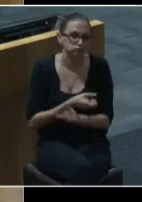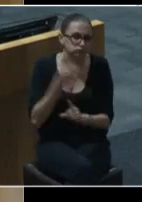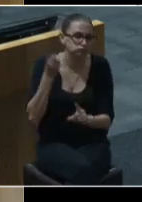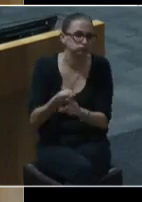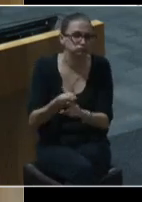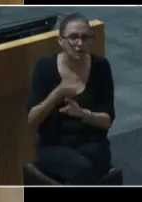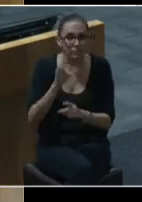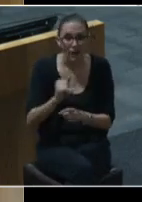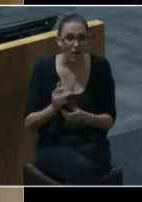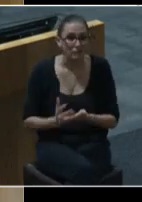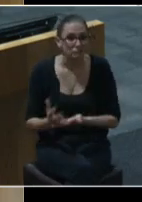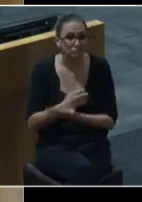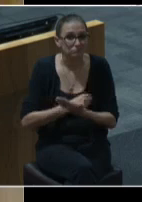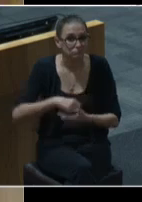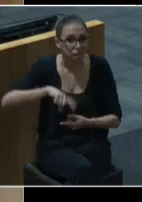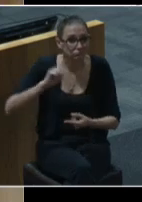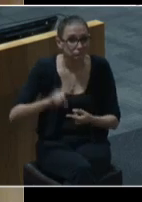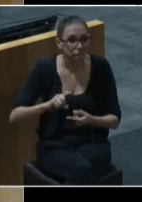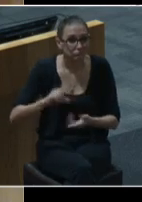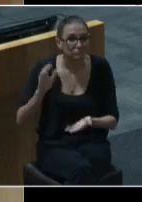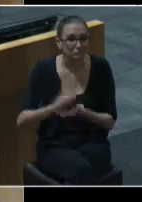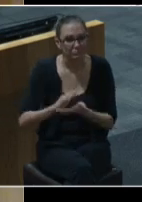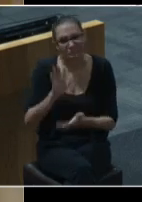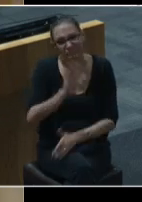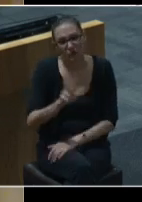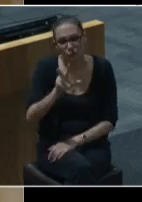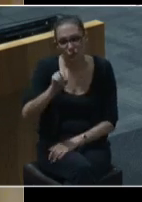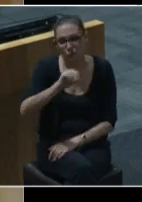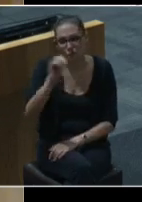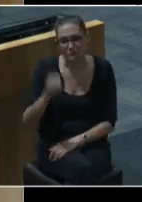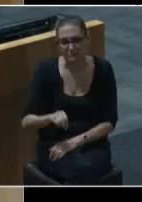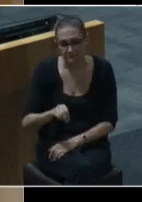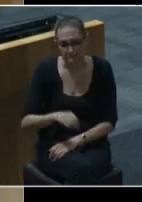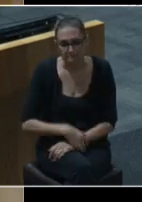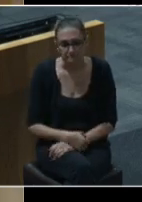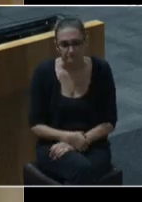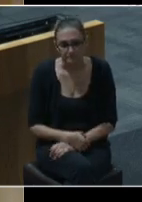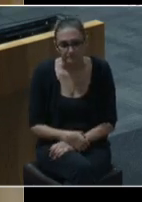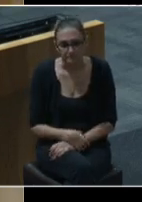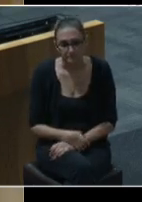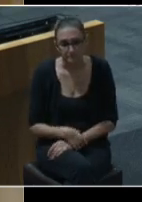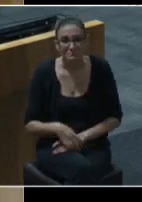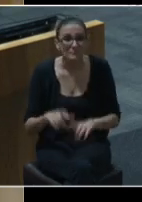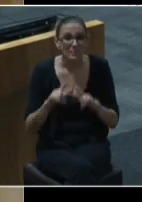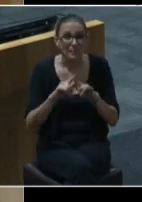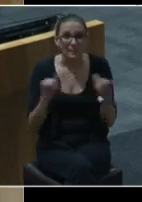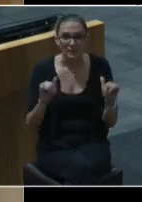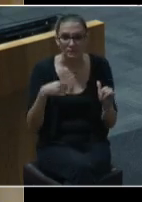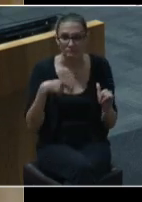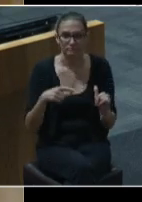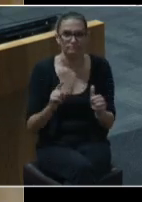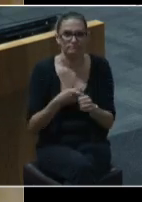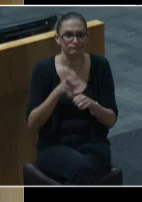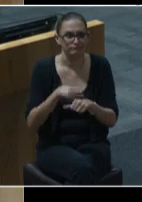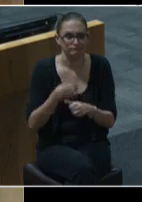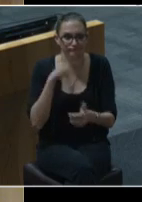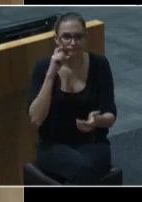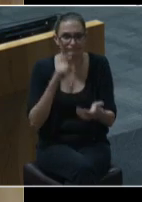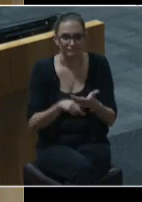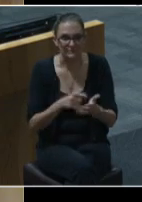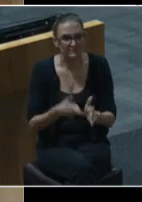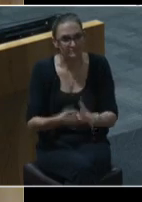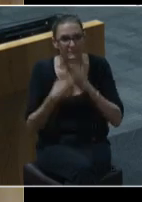revenue shortfalls of approximately 30 percent. At the same time, we feel unprecedented demand for additional